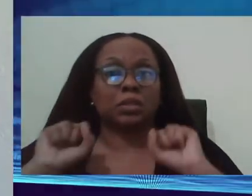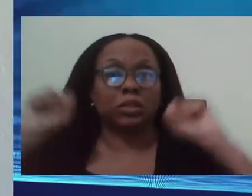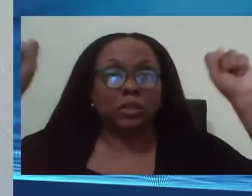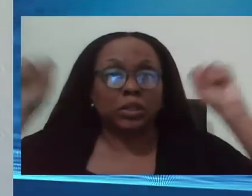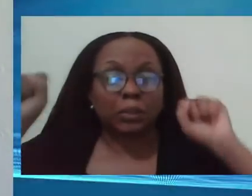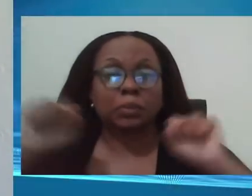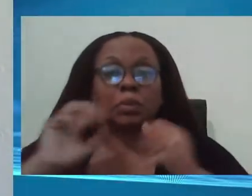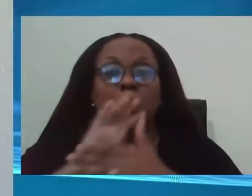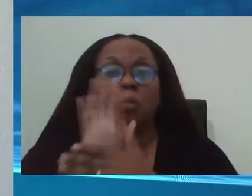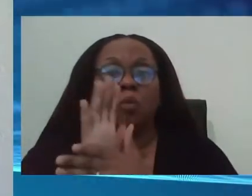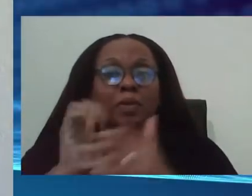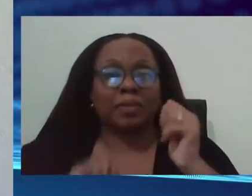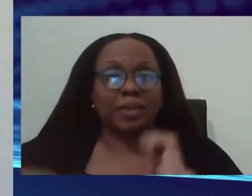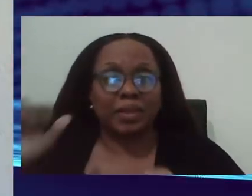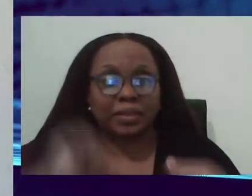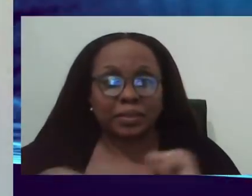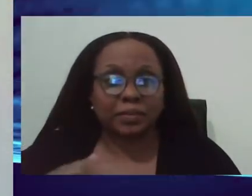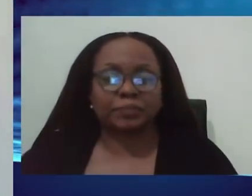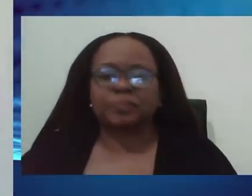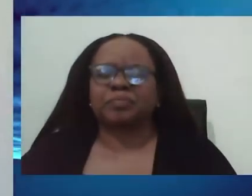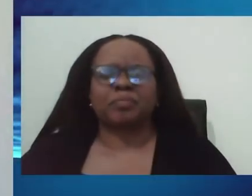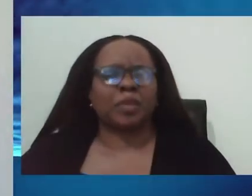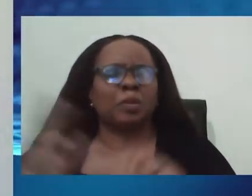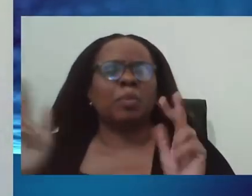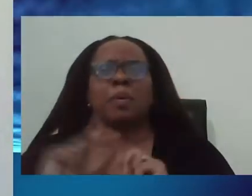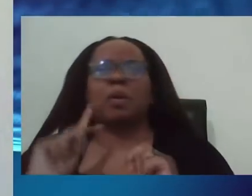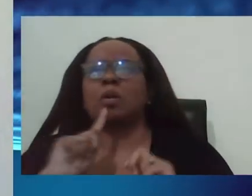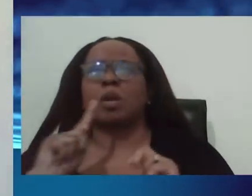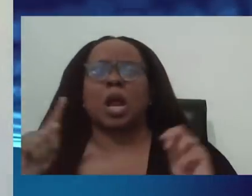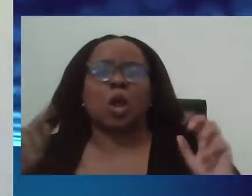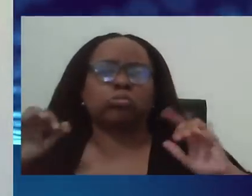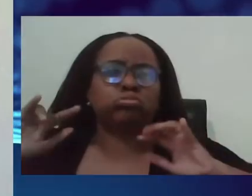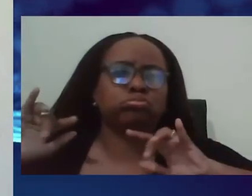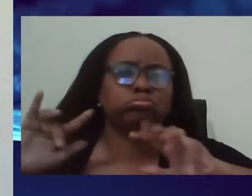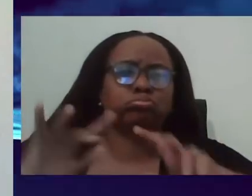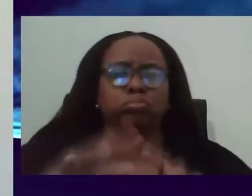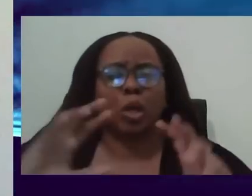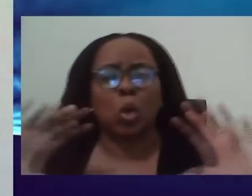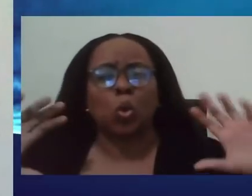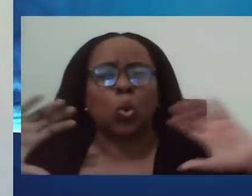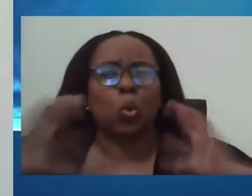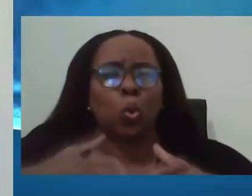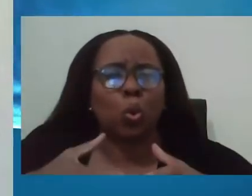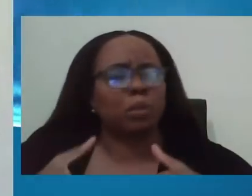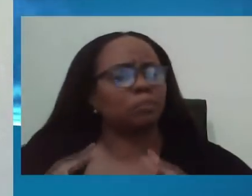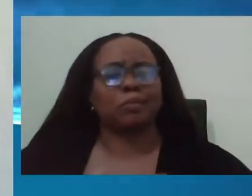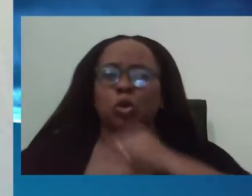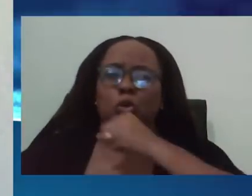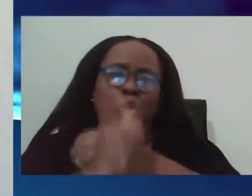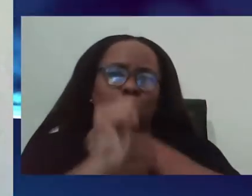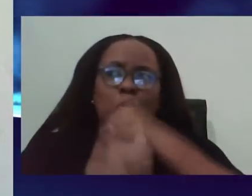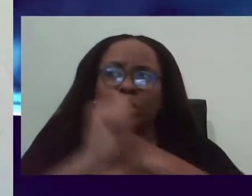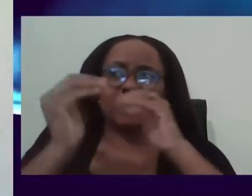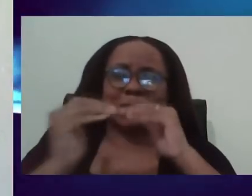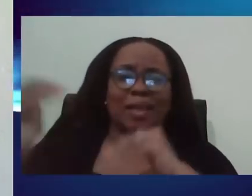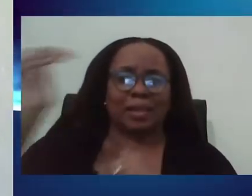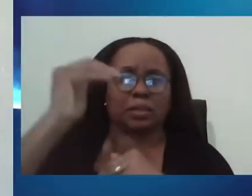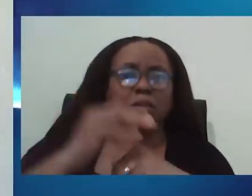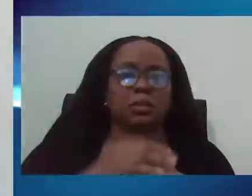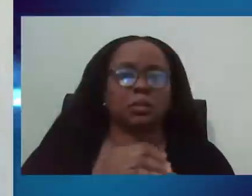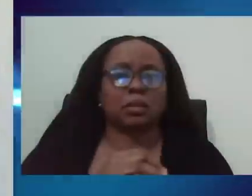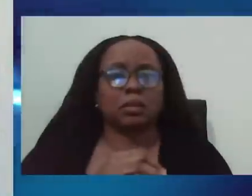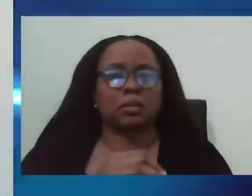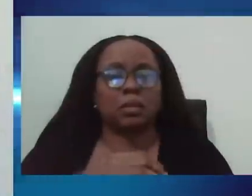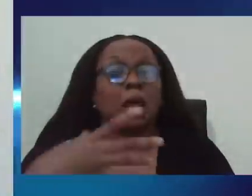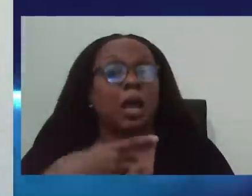movie theaters, places where people go and congregate and are at risk of getting the vaccine. So I like the idea of the